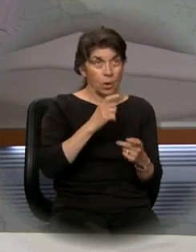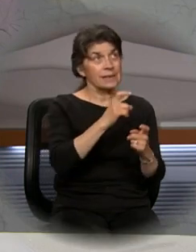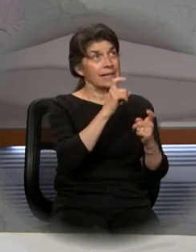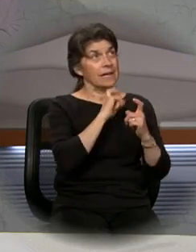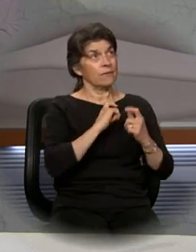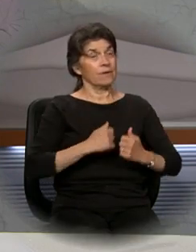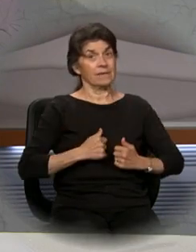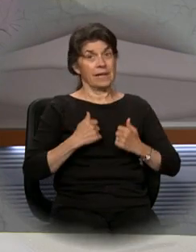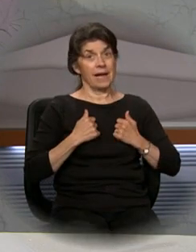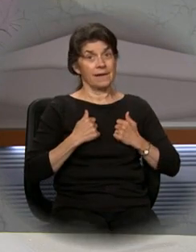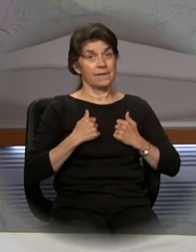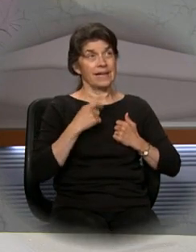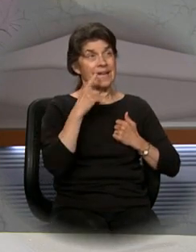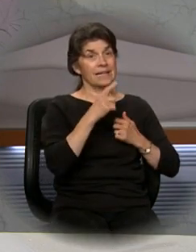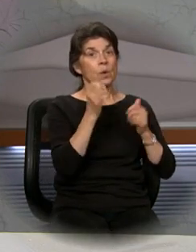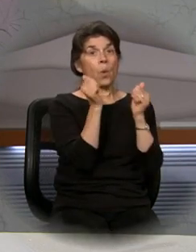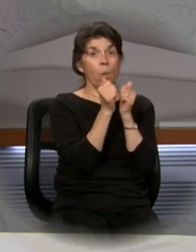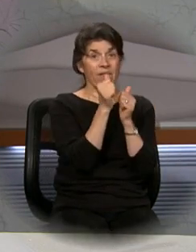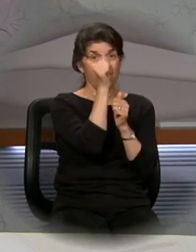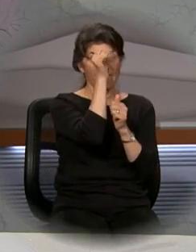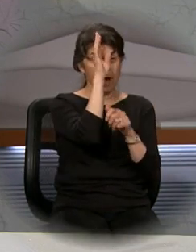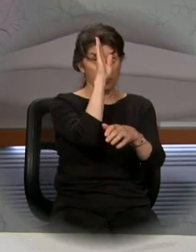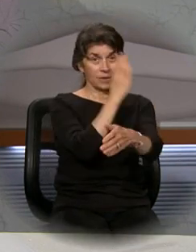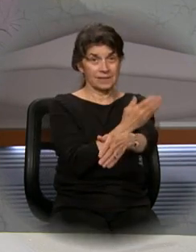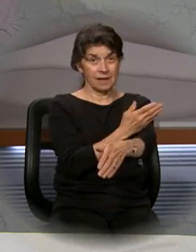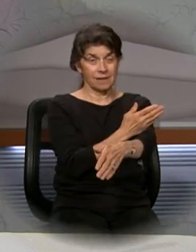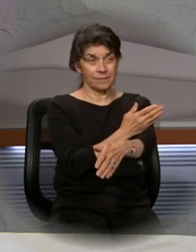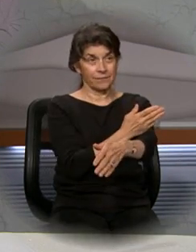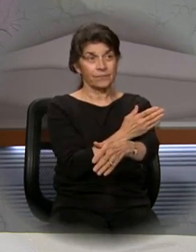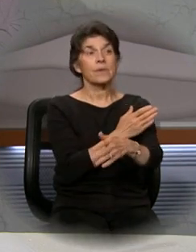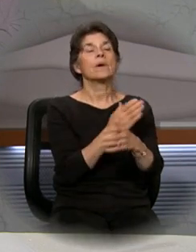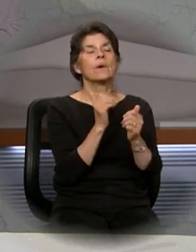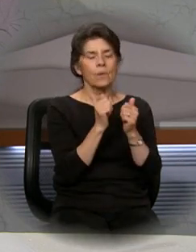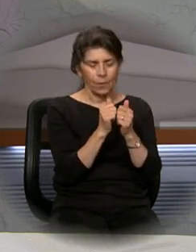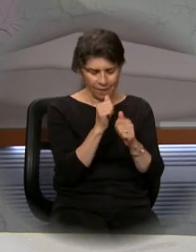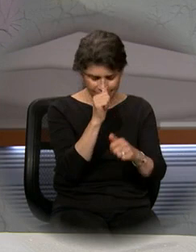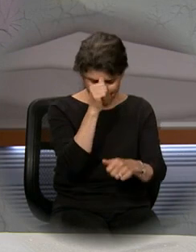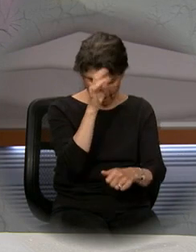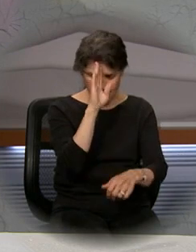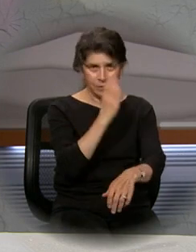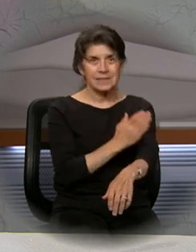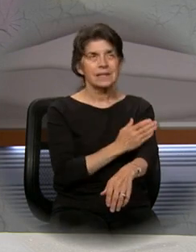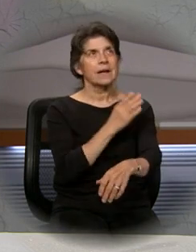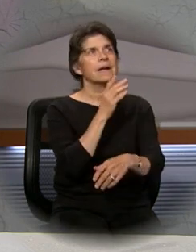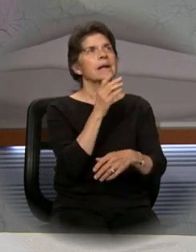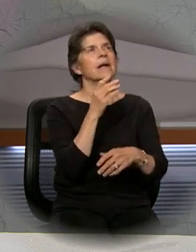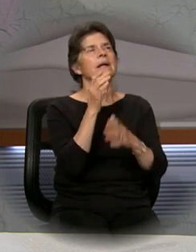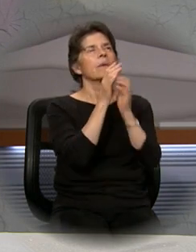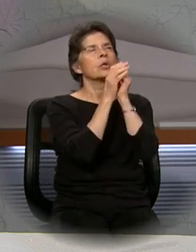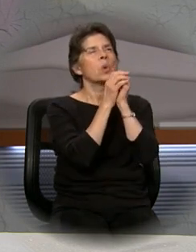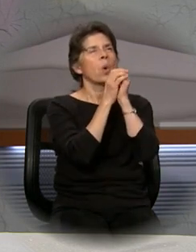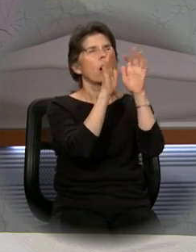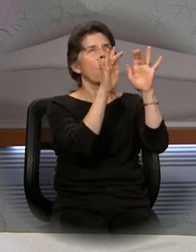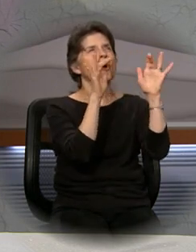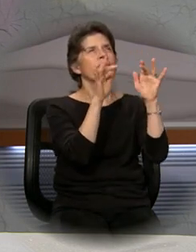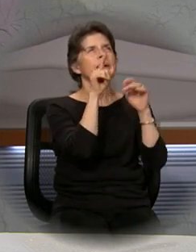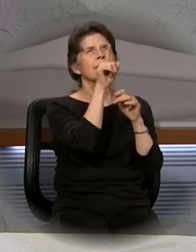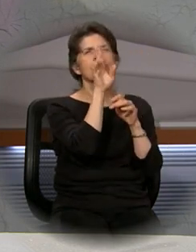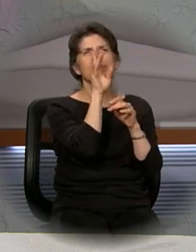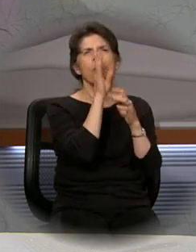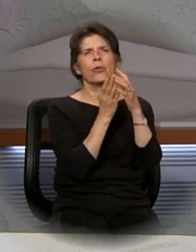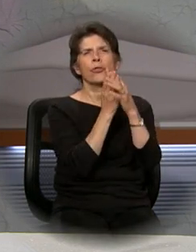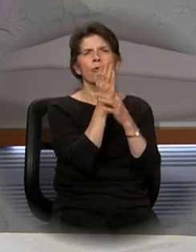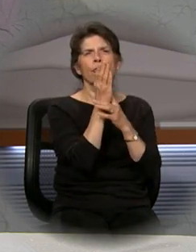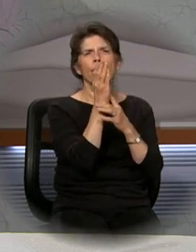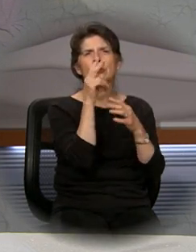the giver of life, who proceeds from the Father and the Son, who with the Father and the Son is adored and glorified, who has spoken